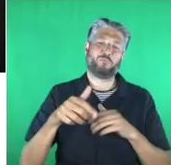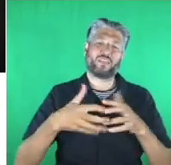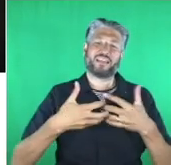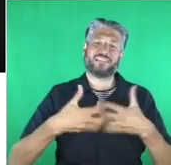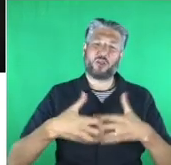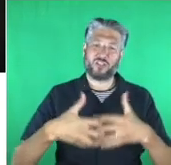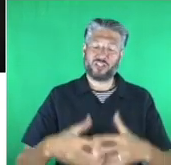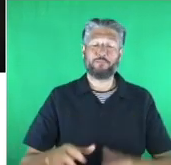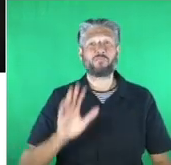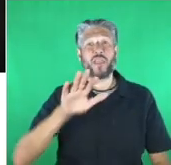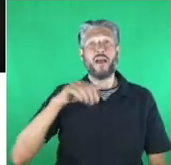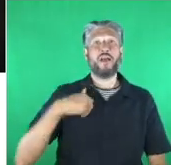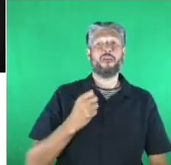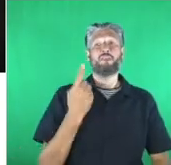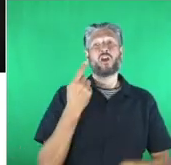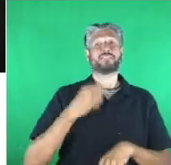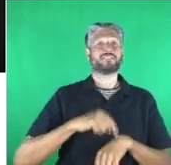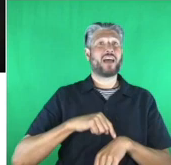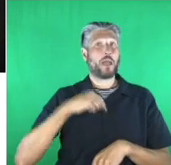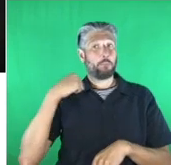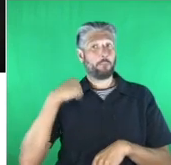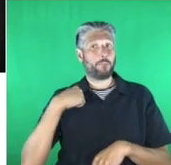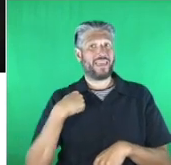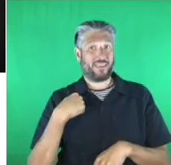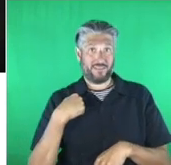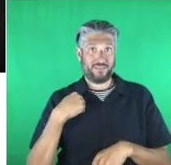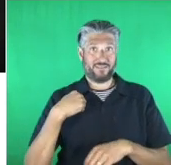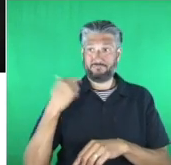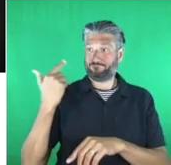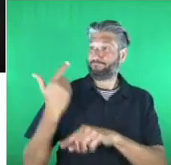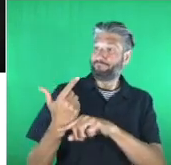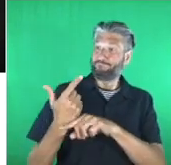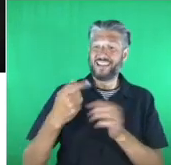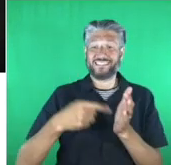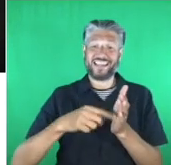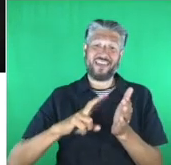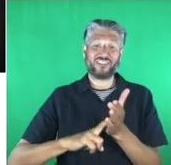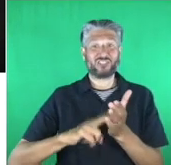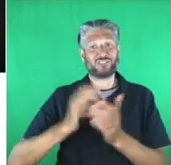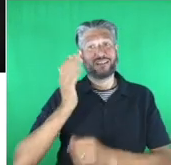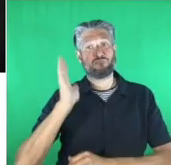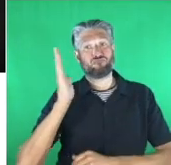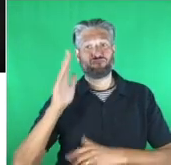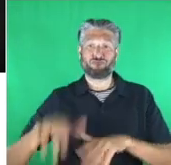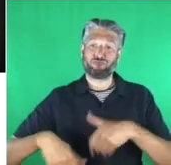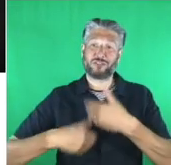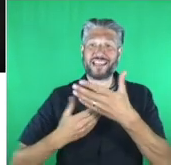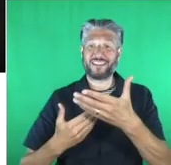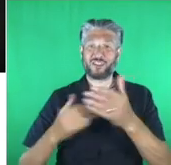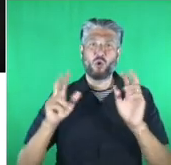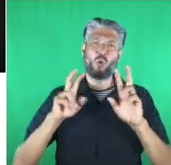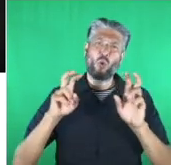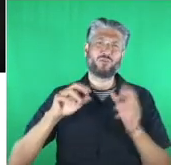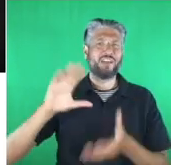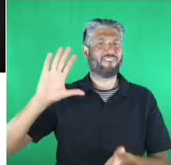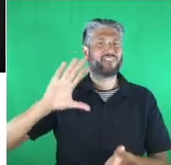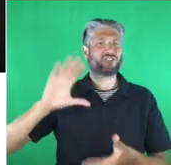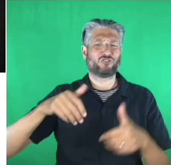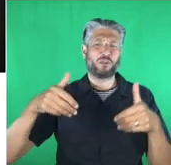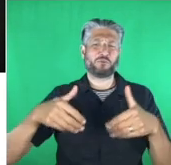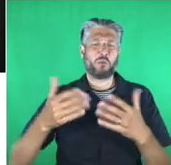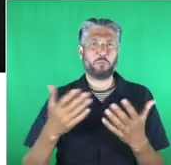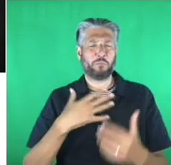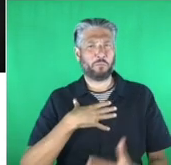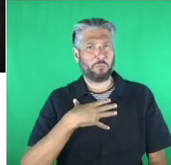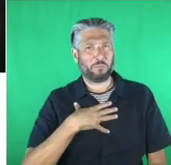was called fish and chips so i can relate to introduce the finalists now in this category we have daniel garwood from